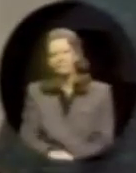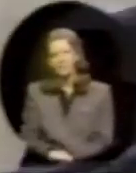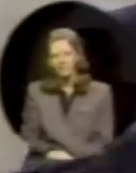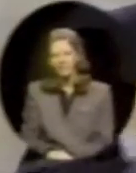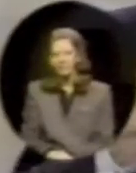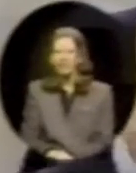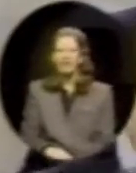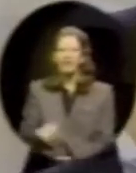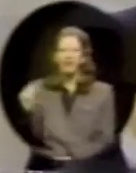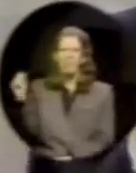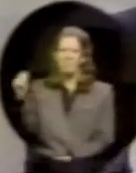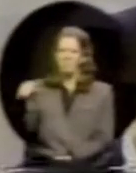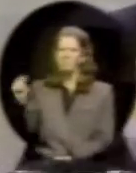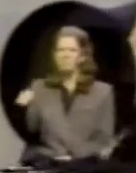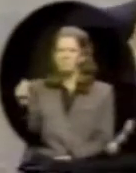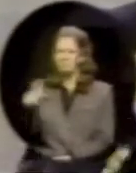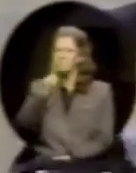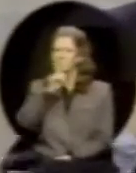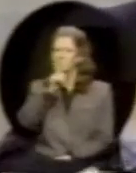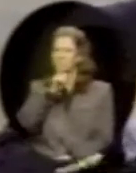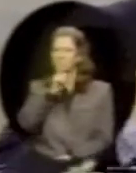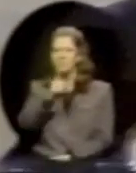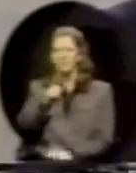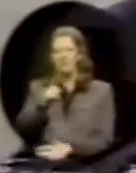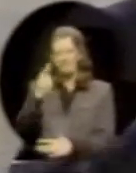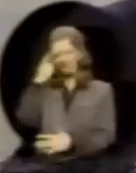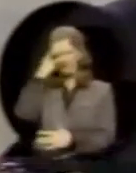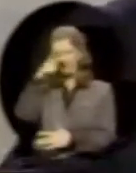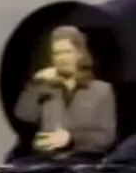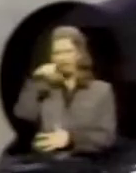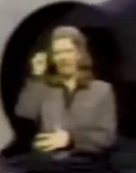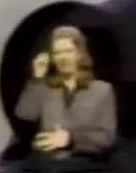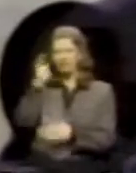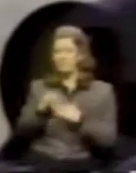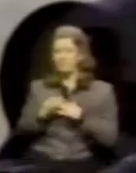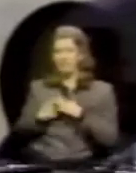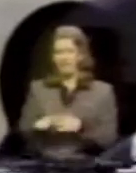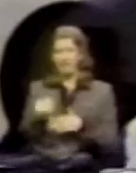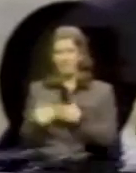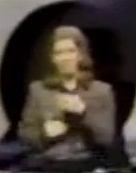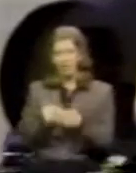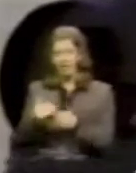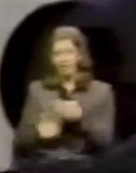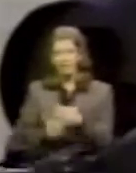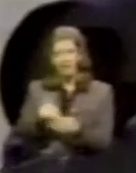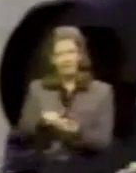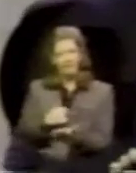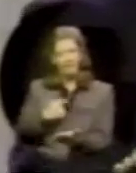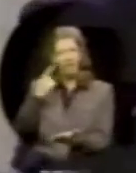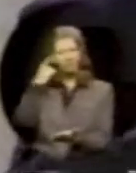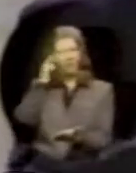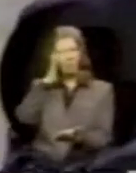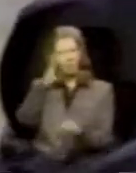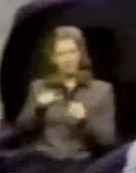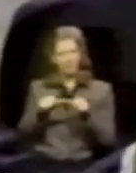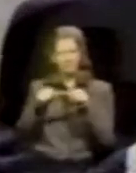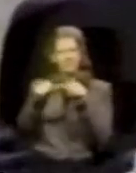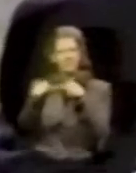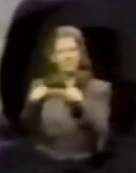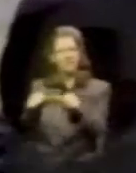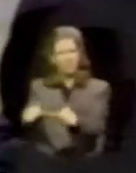Yes, very much so. Gallaudet, I think, has begun a process that I believe is going to continue.